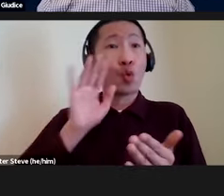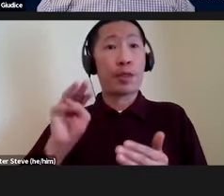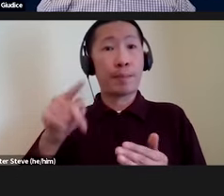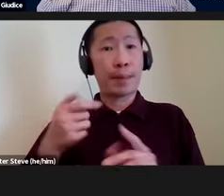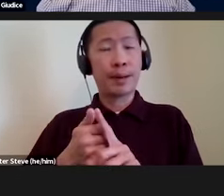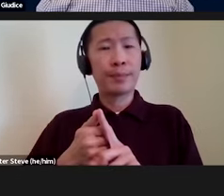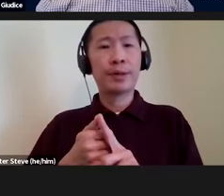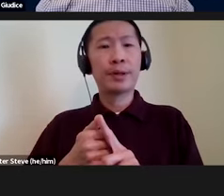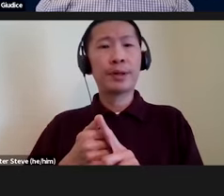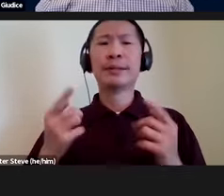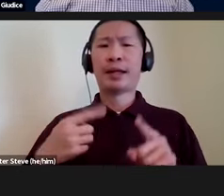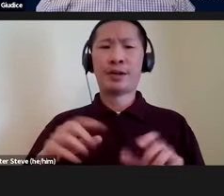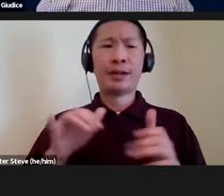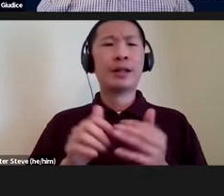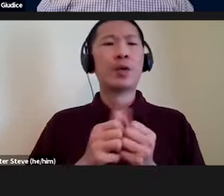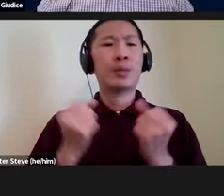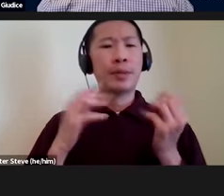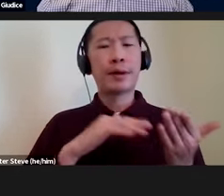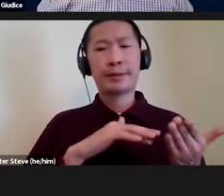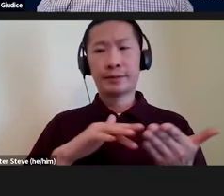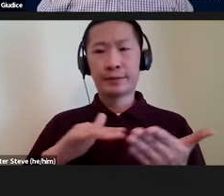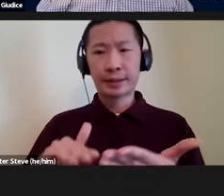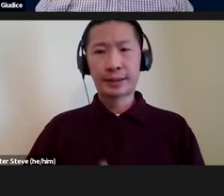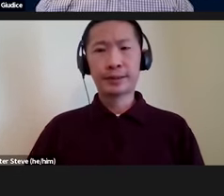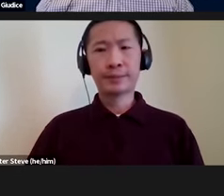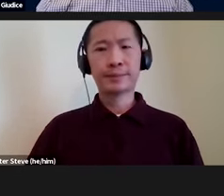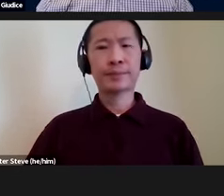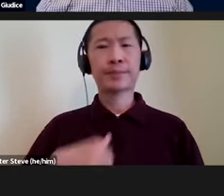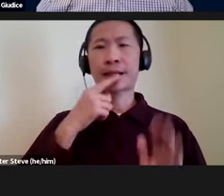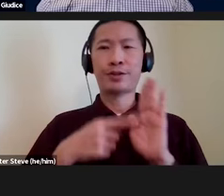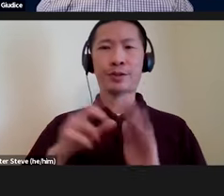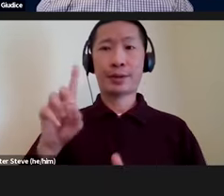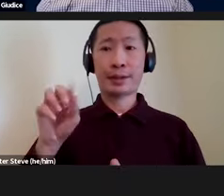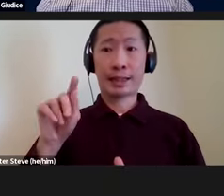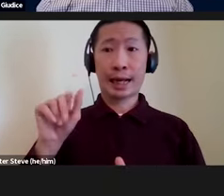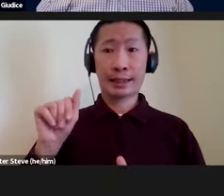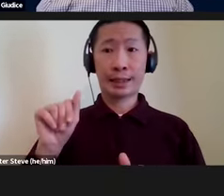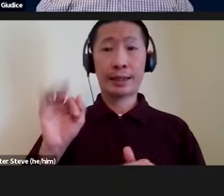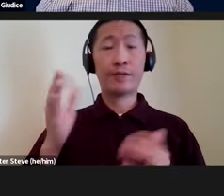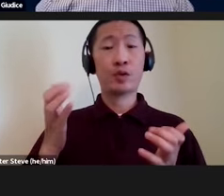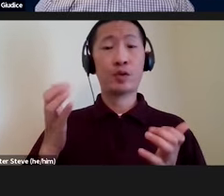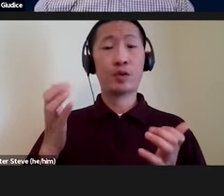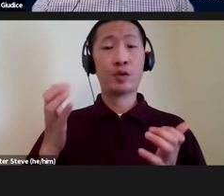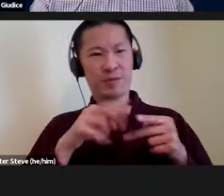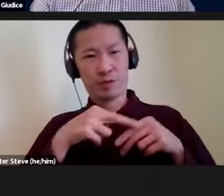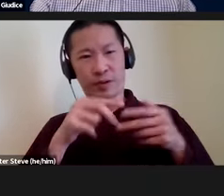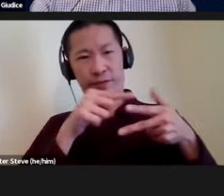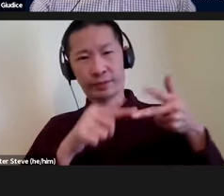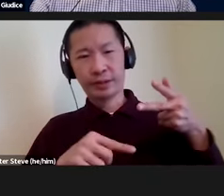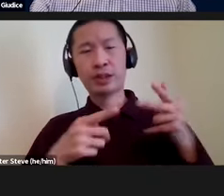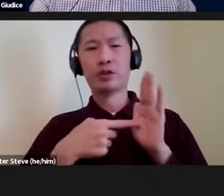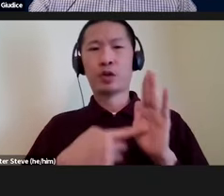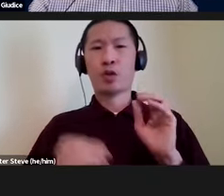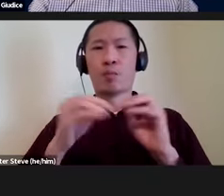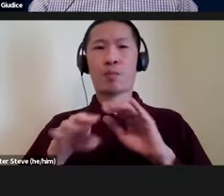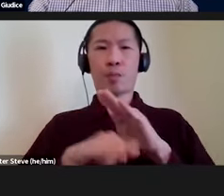turns out this is the case. We've done this with lots of studies. I'm not showing the data. you're interested, these references show you a number of some of